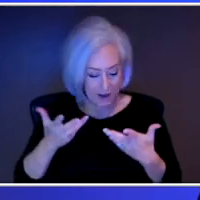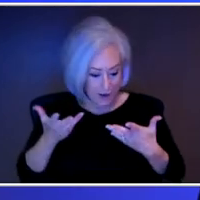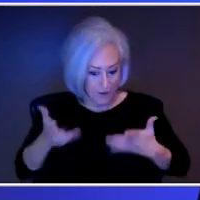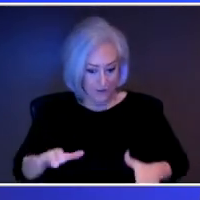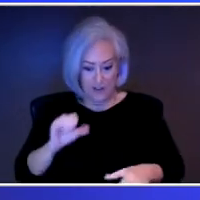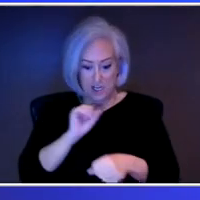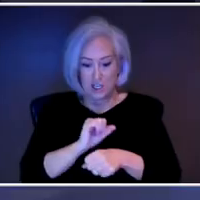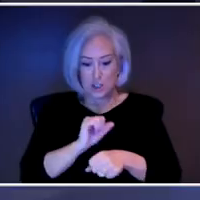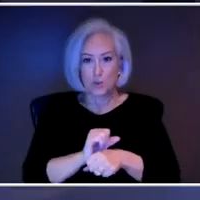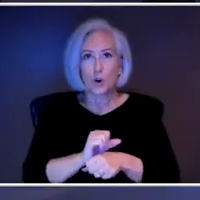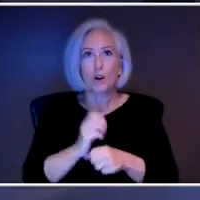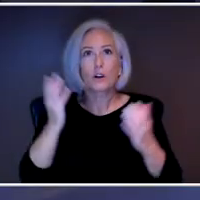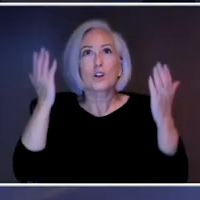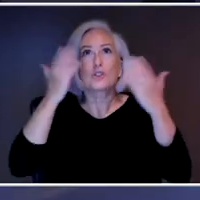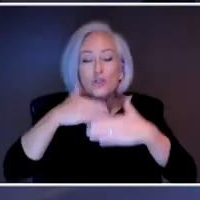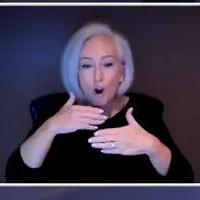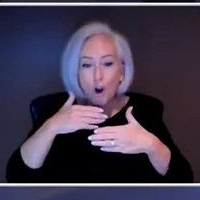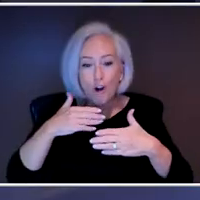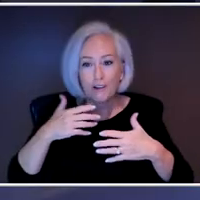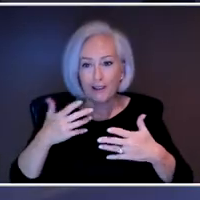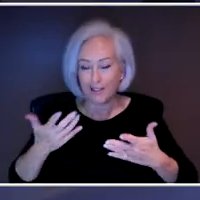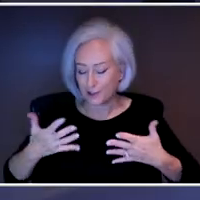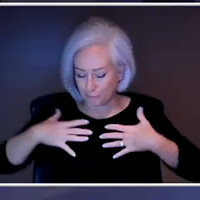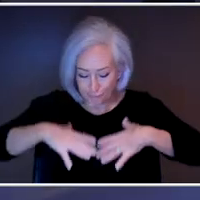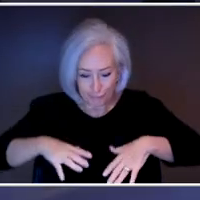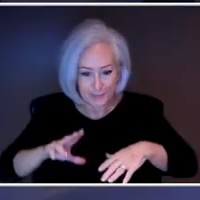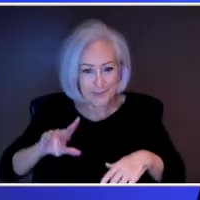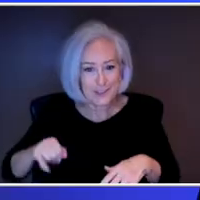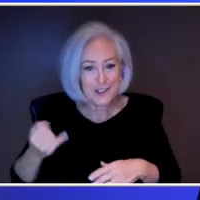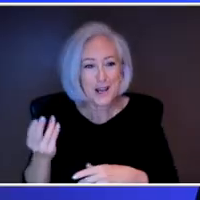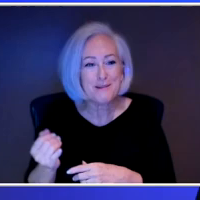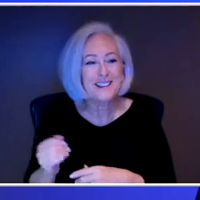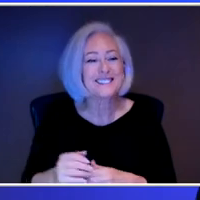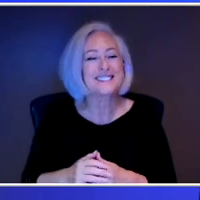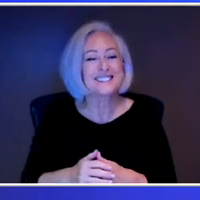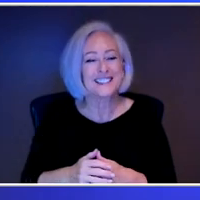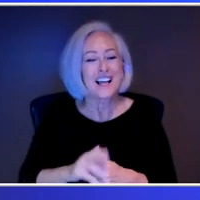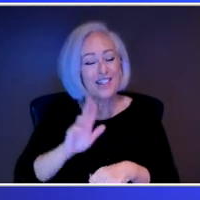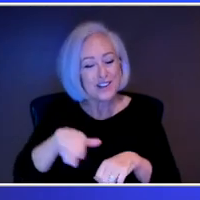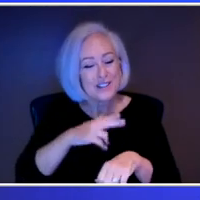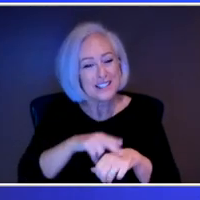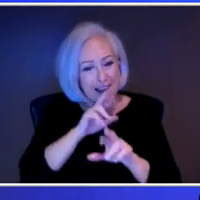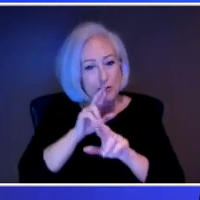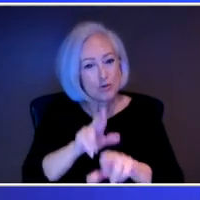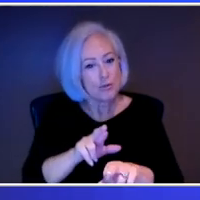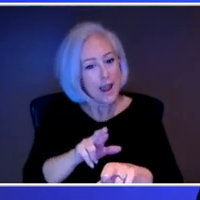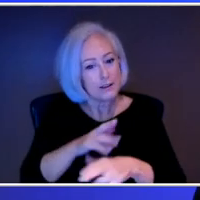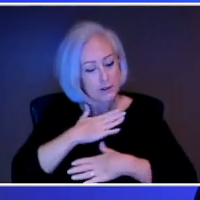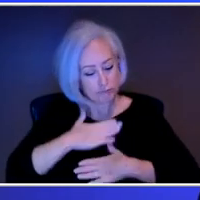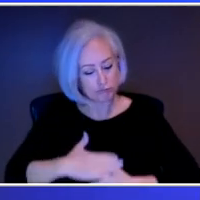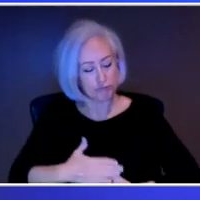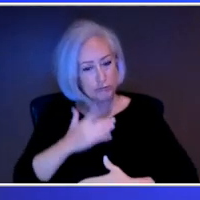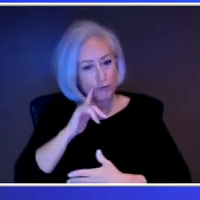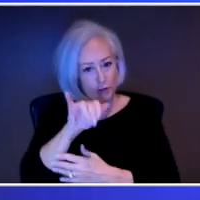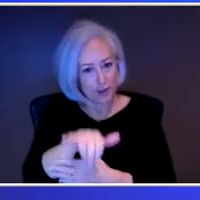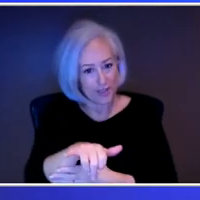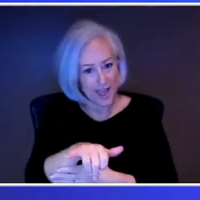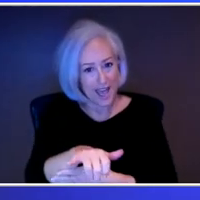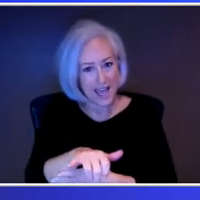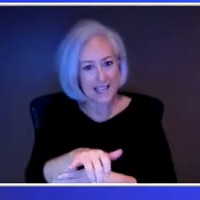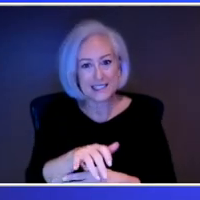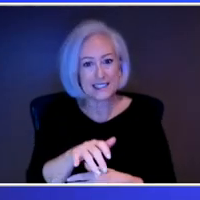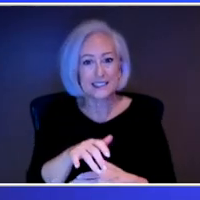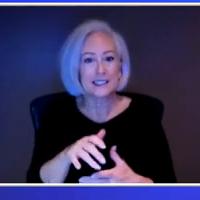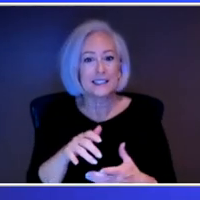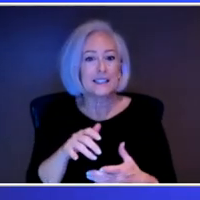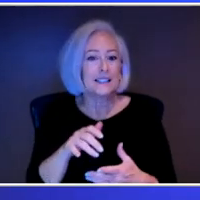dark. That's what I do. Yeah. And so, there's a certain natural reaction to that that isn't necessarily rising to the level where you'd be looking at